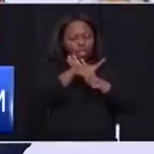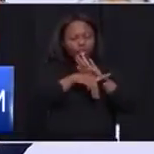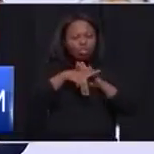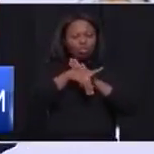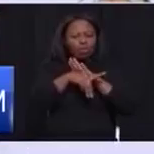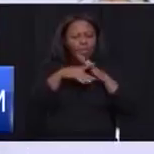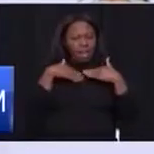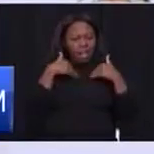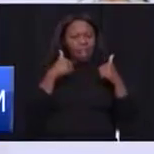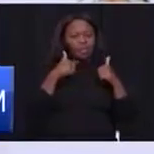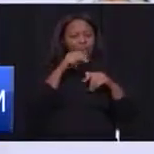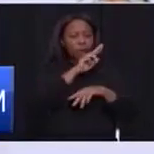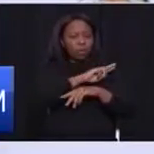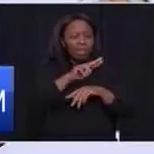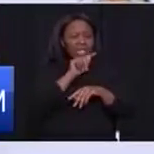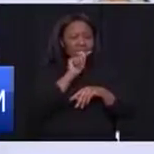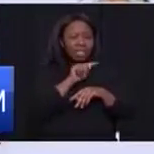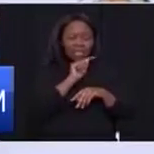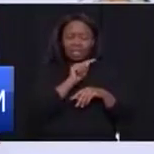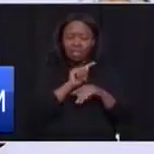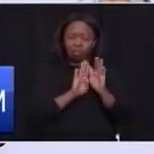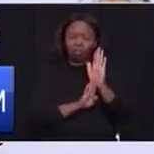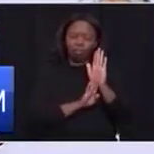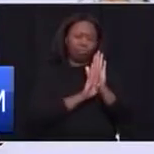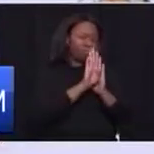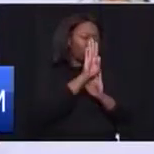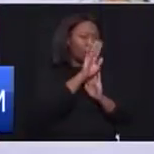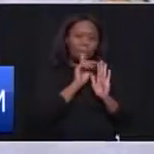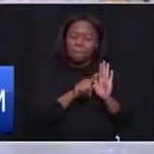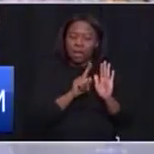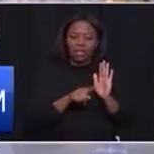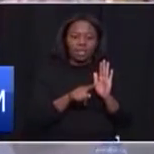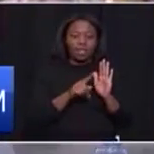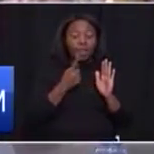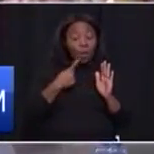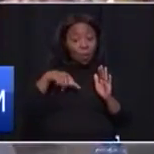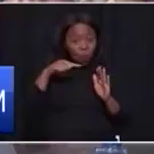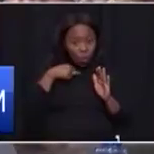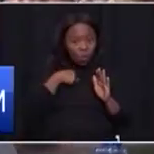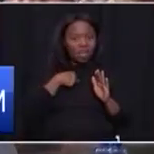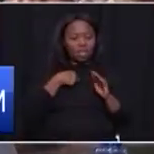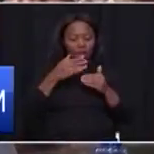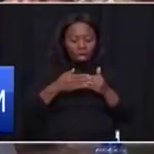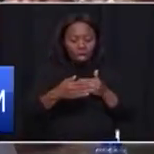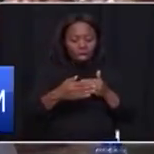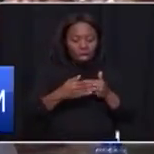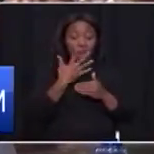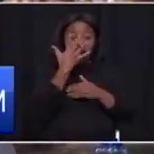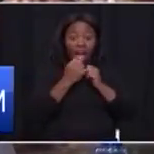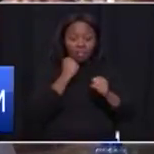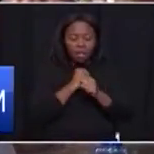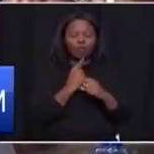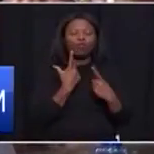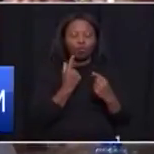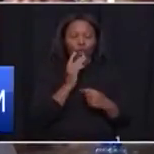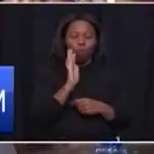hospitals is critical to improve the quality of care. That's what we are going to do over the next five years.